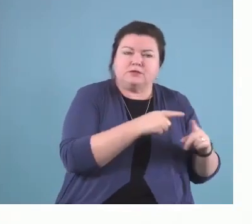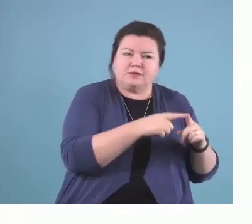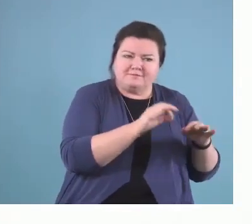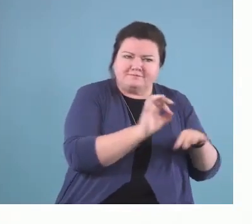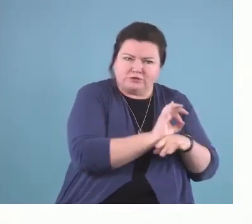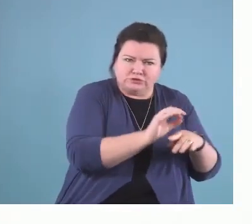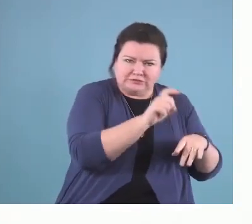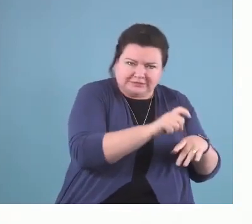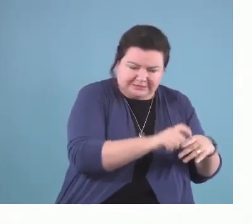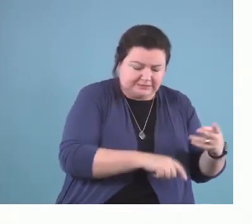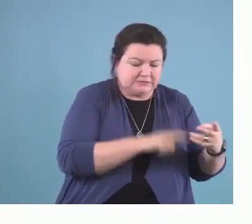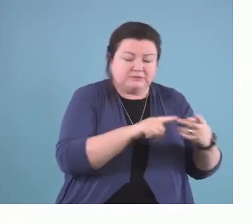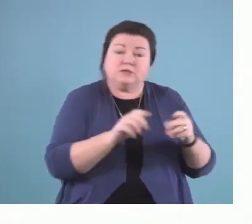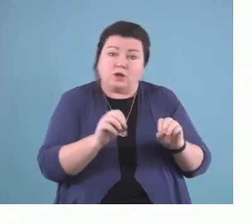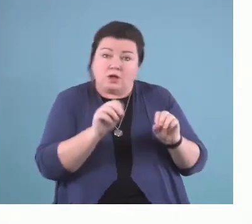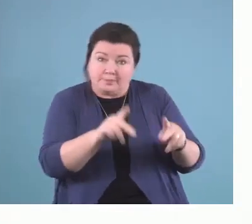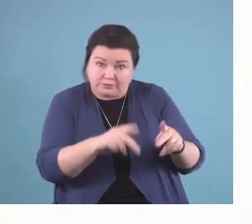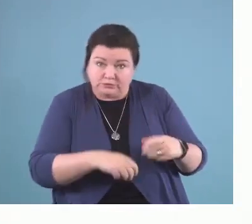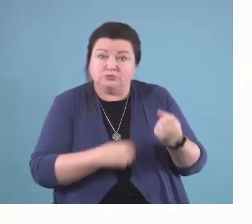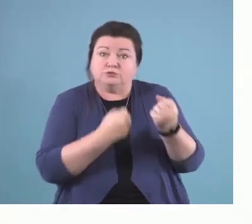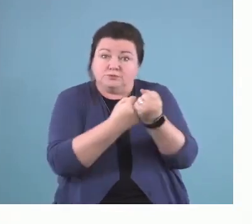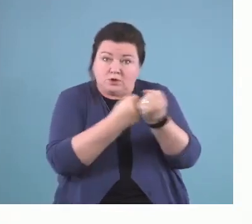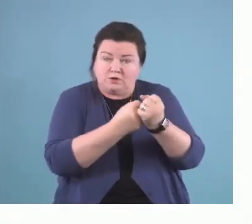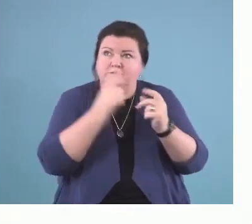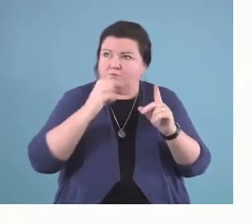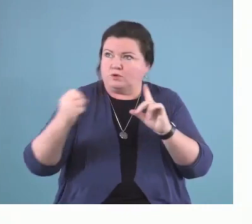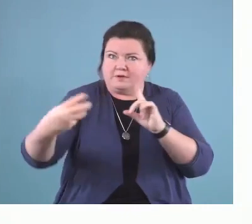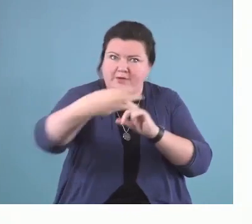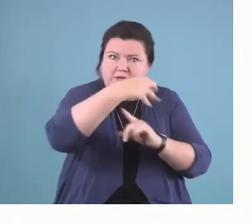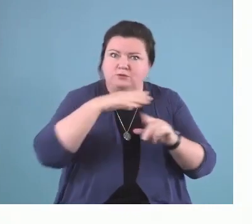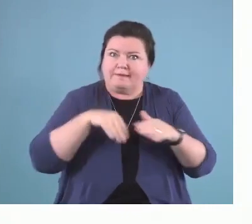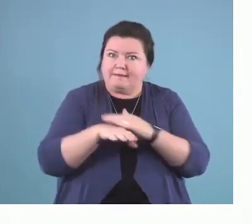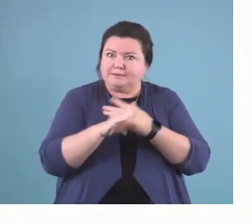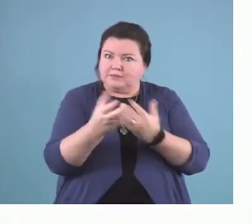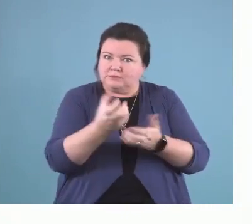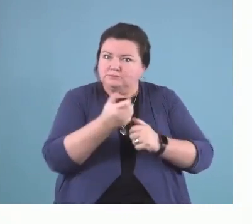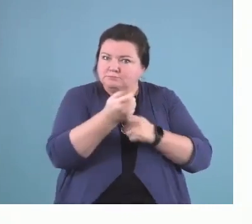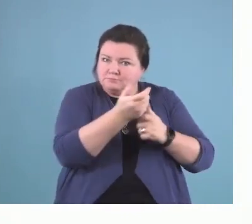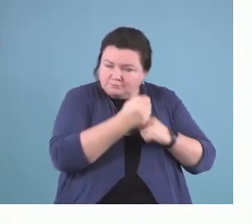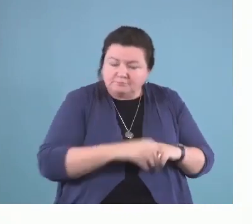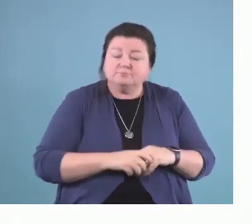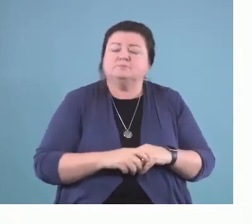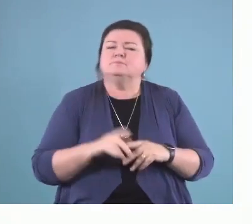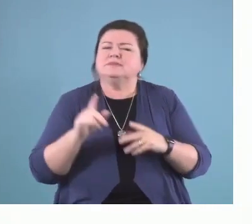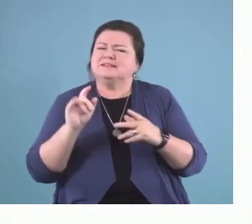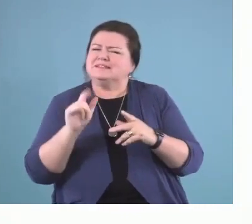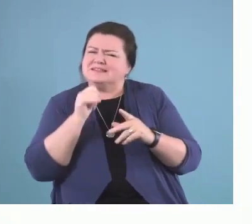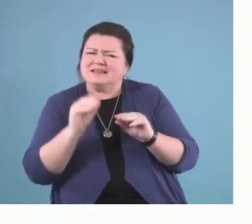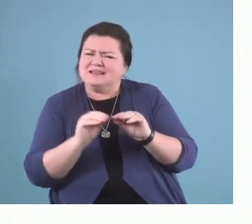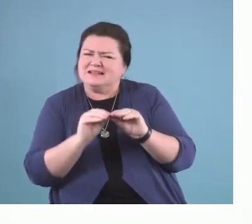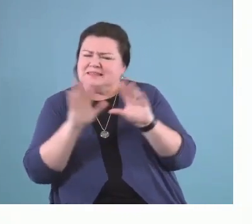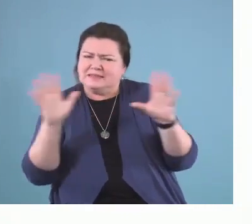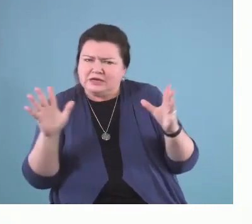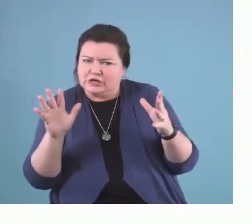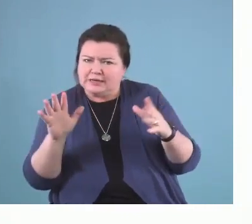and opportunity, support for environmental access. It doesn't address clearly how motivation